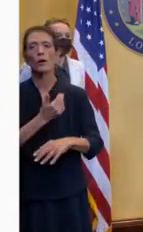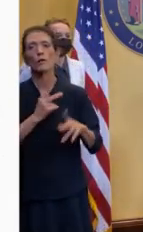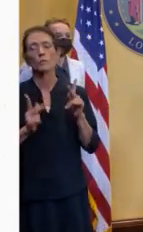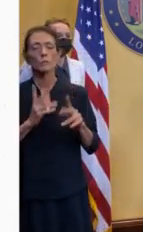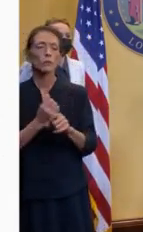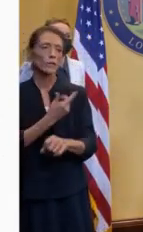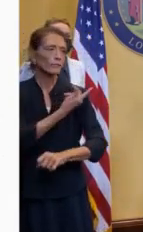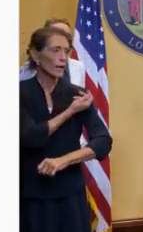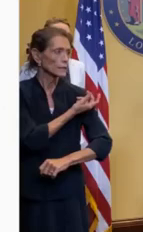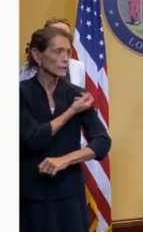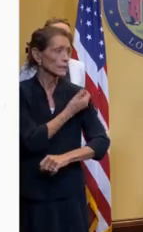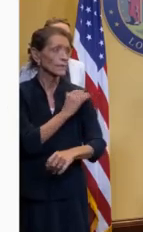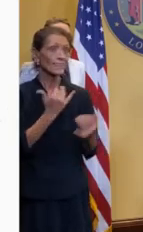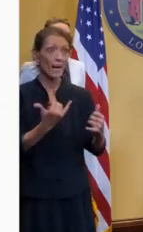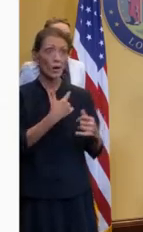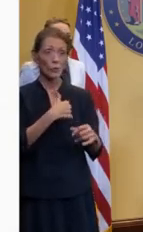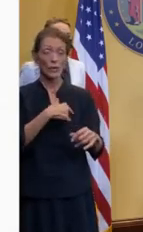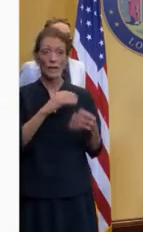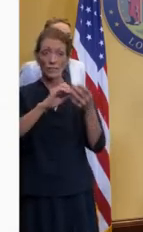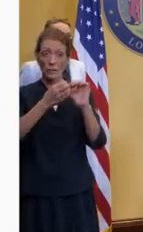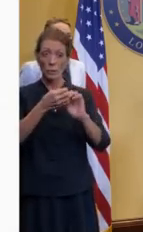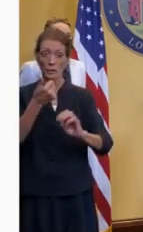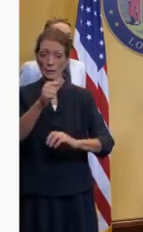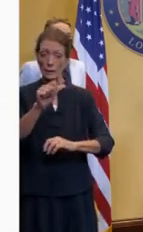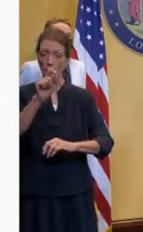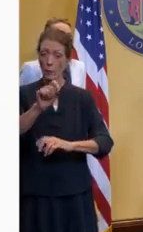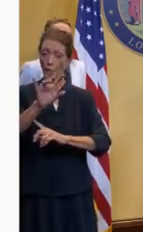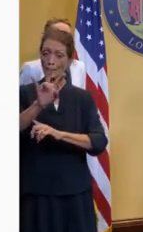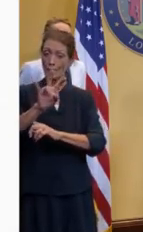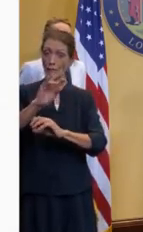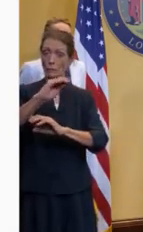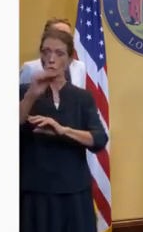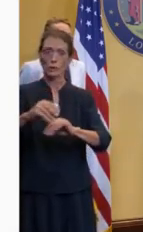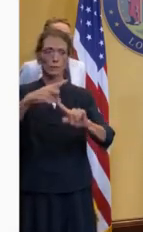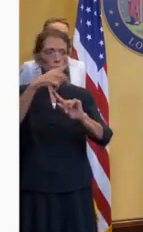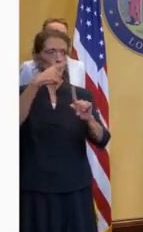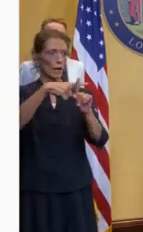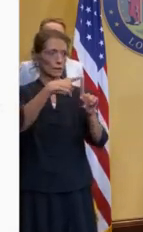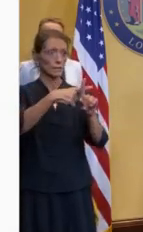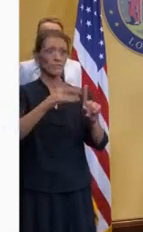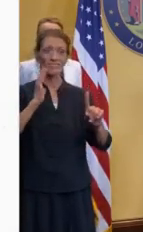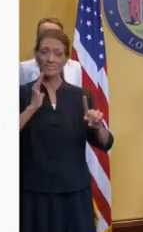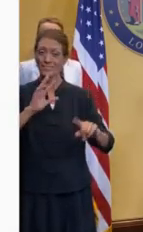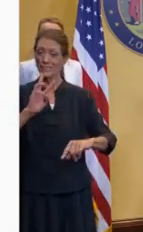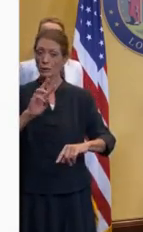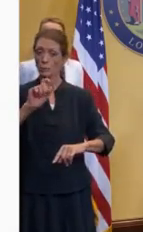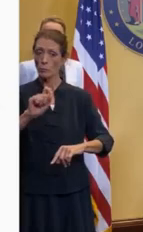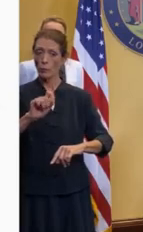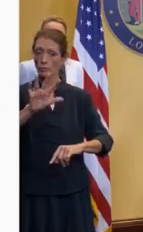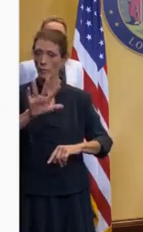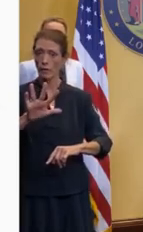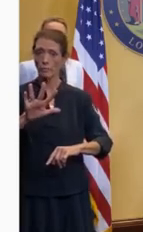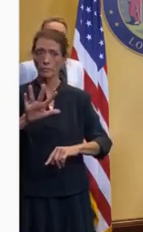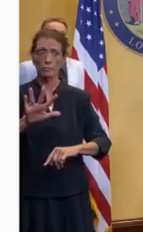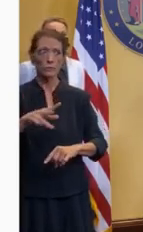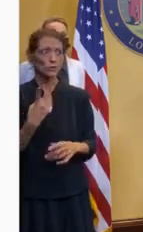is now at 10.7%. It was 6.5% just two days ago.